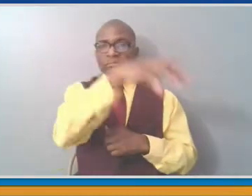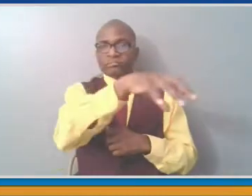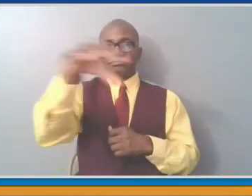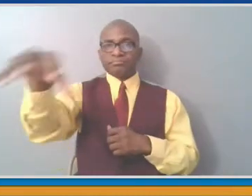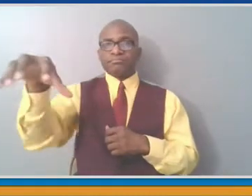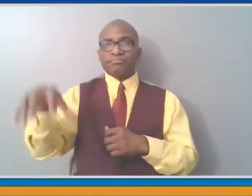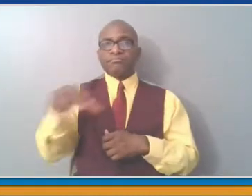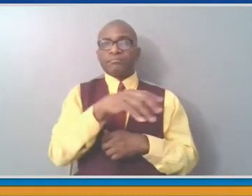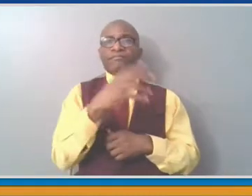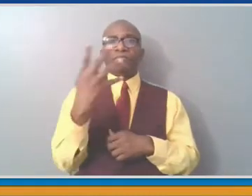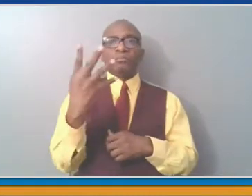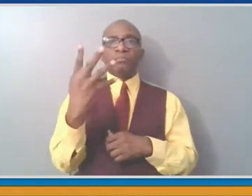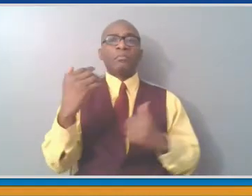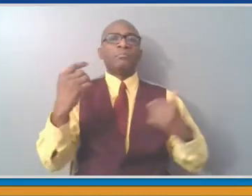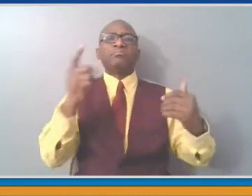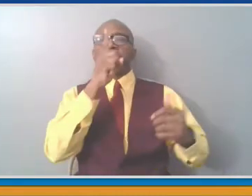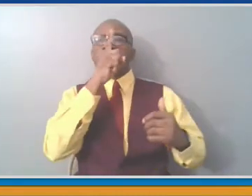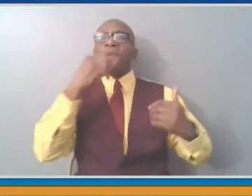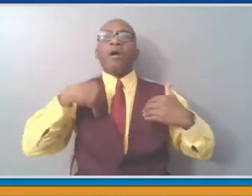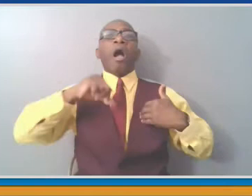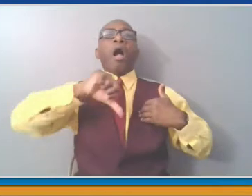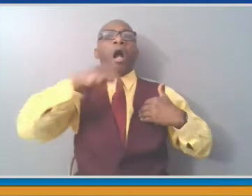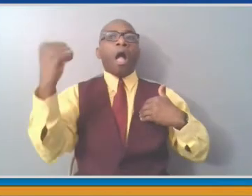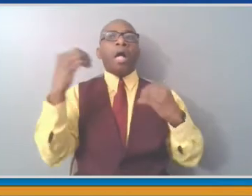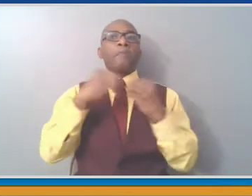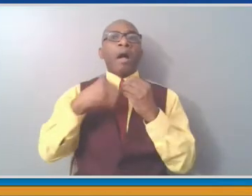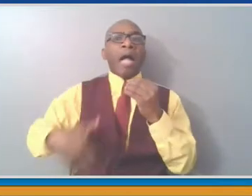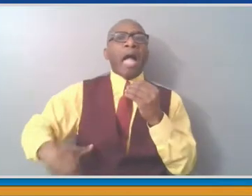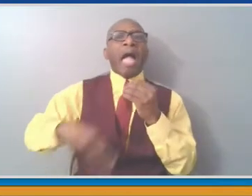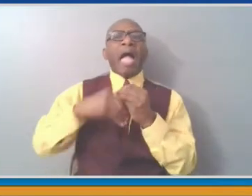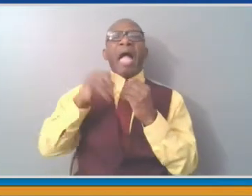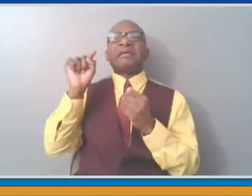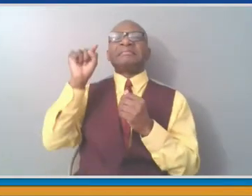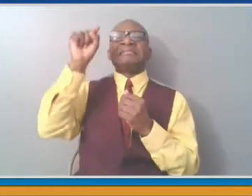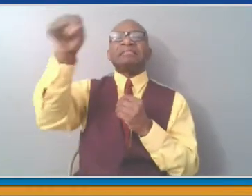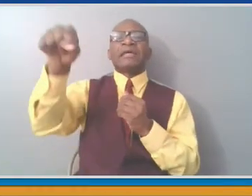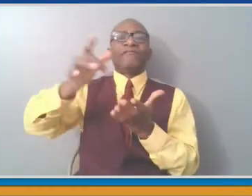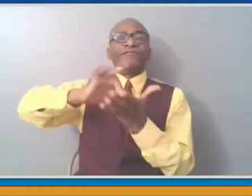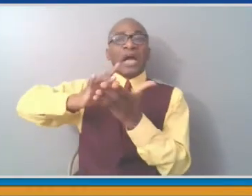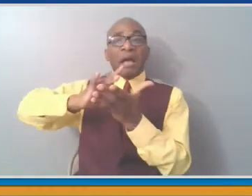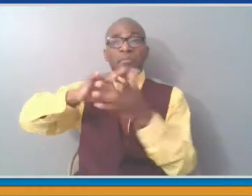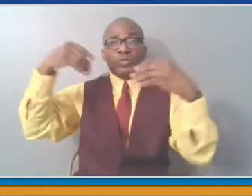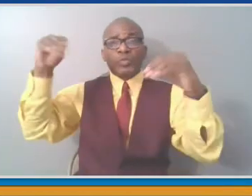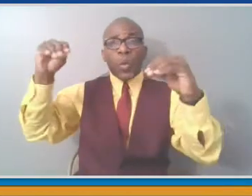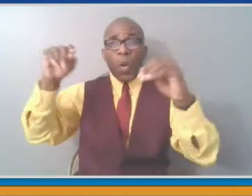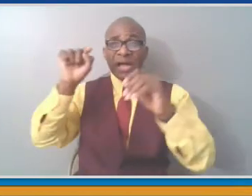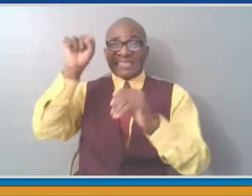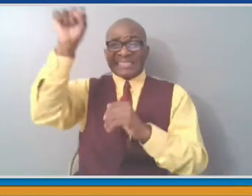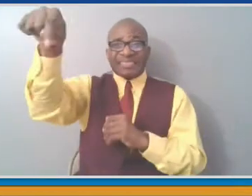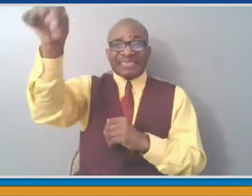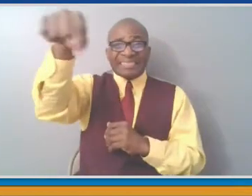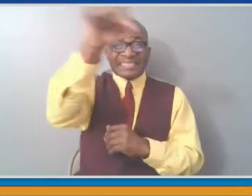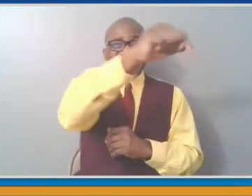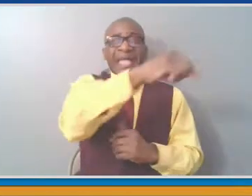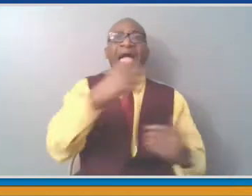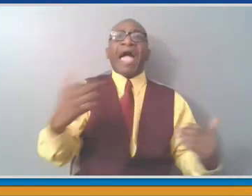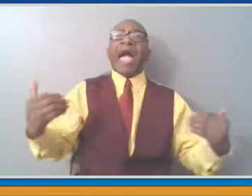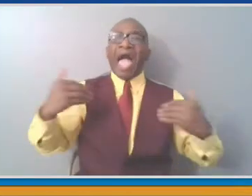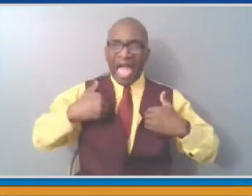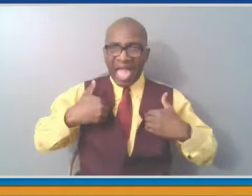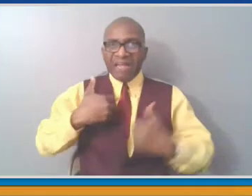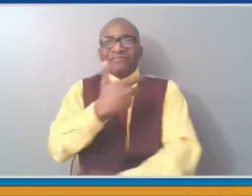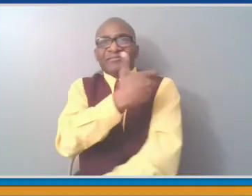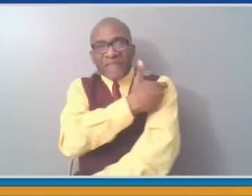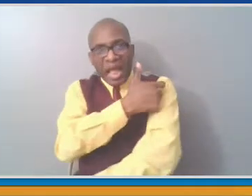all over the place. The state has had a number of these pop-up centers. Now the county has been able to do them as well. We had two days in